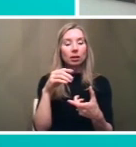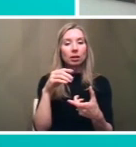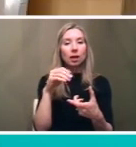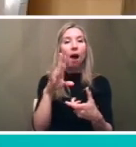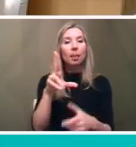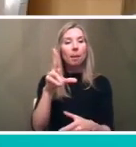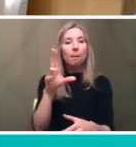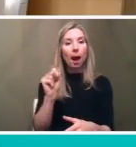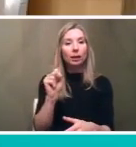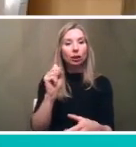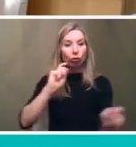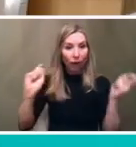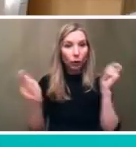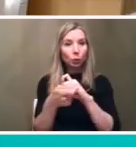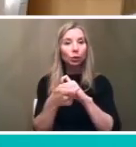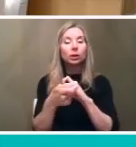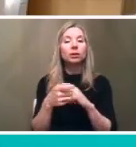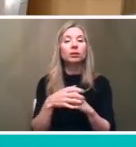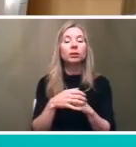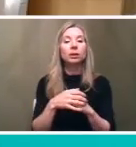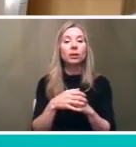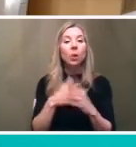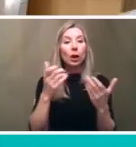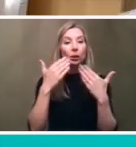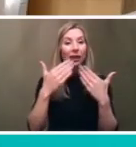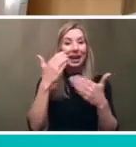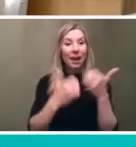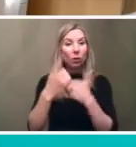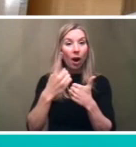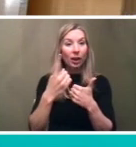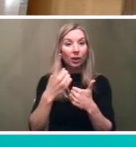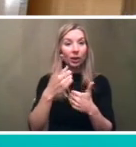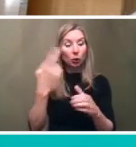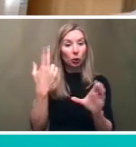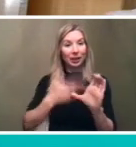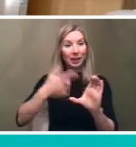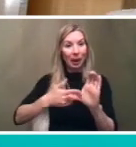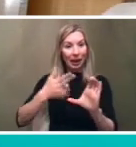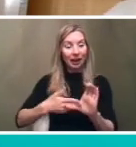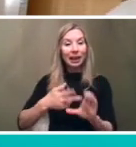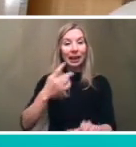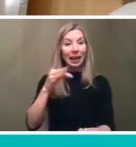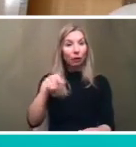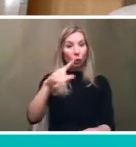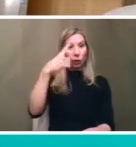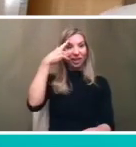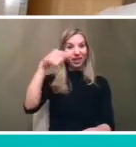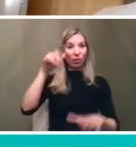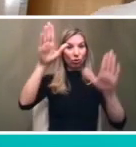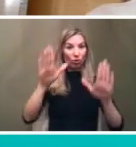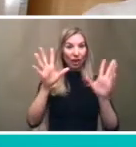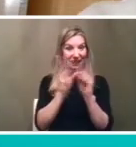revolution and uh want to thank everybody for participating if you think this was a great session